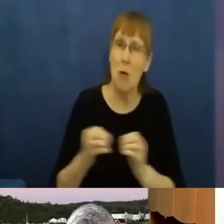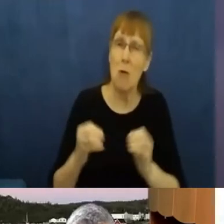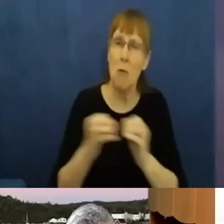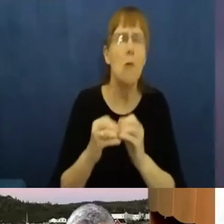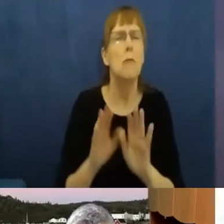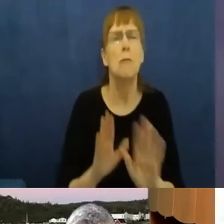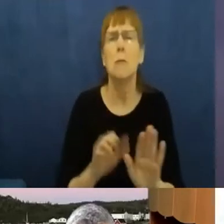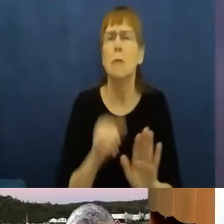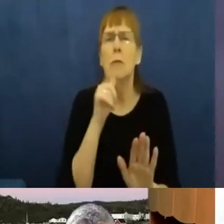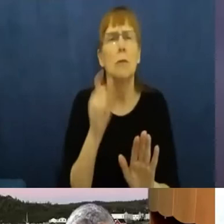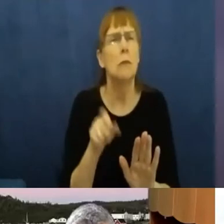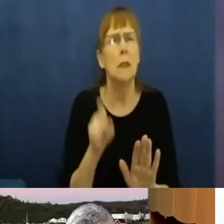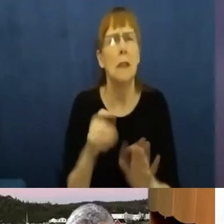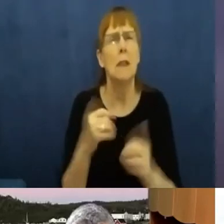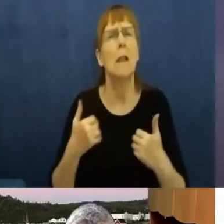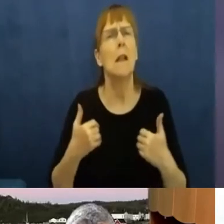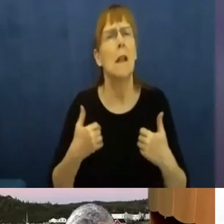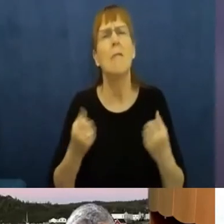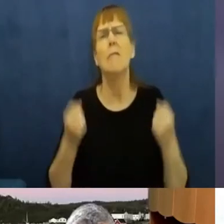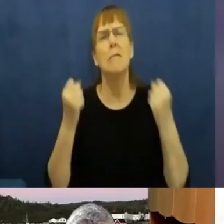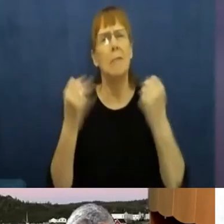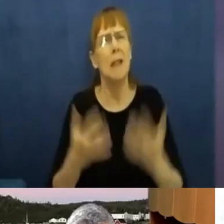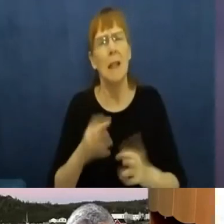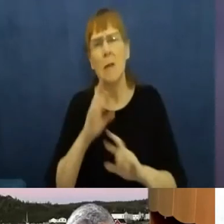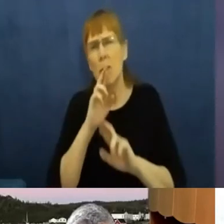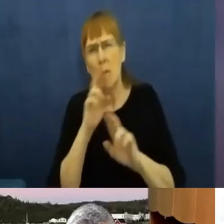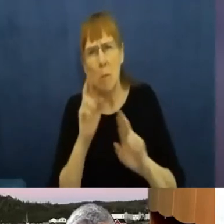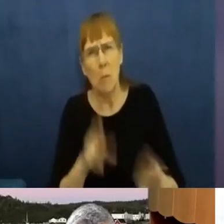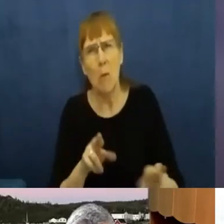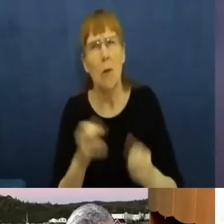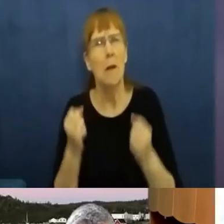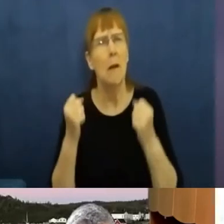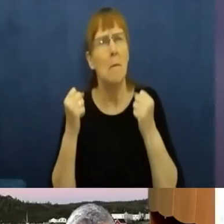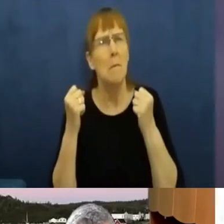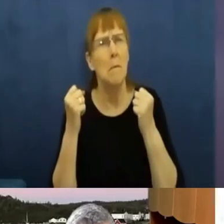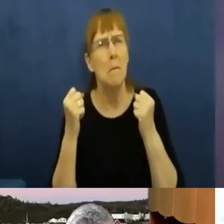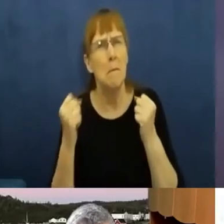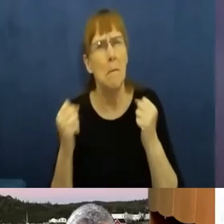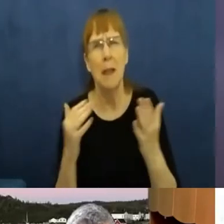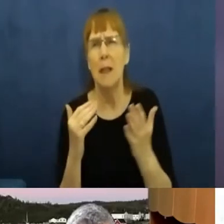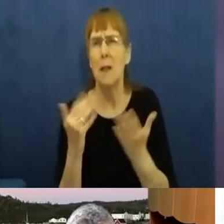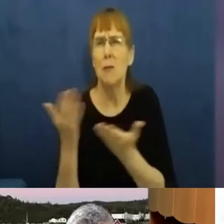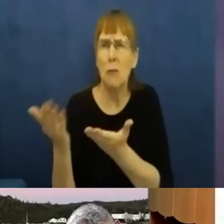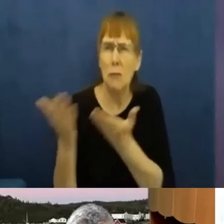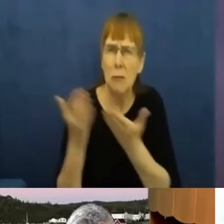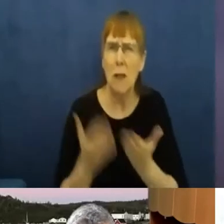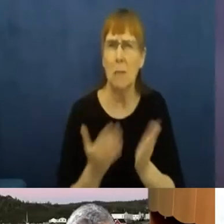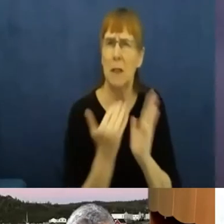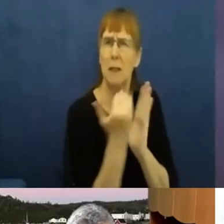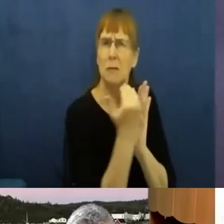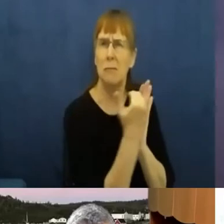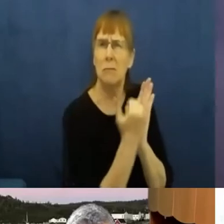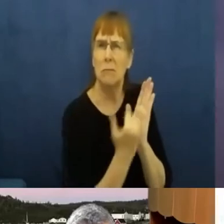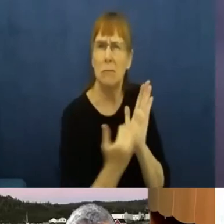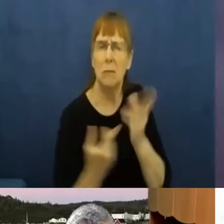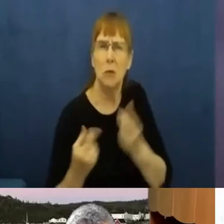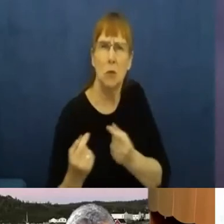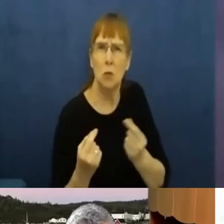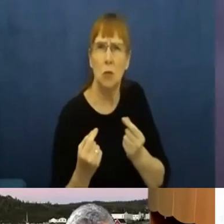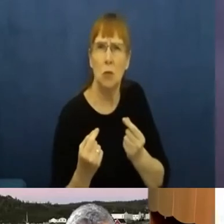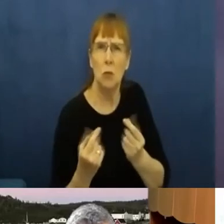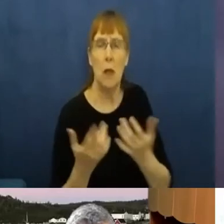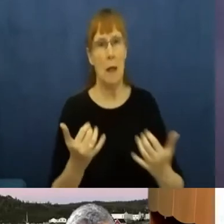before us, so many recommendations, that getting to work acting on those recommendations is what we need to do.